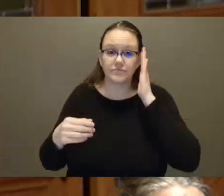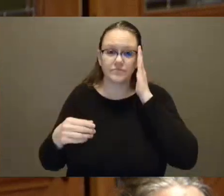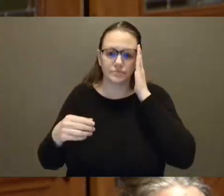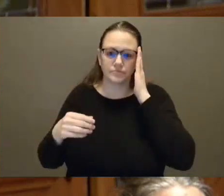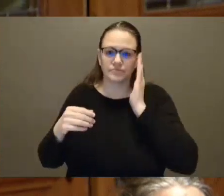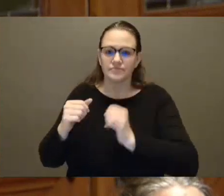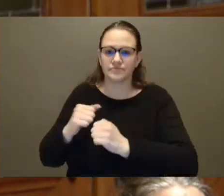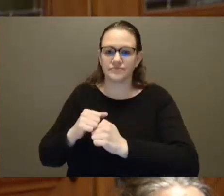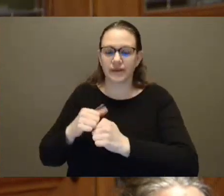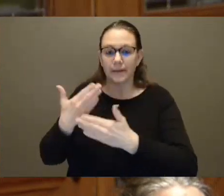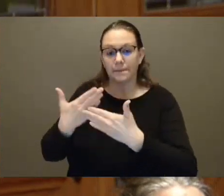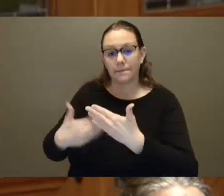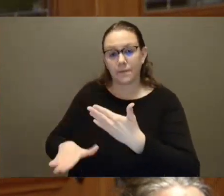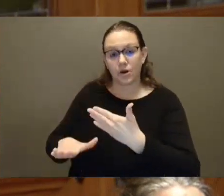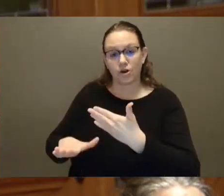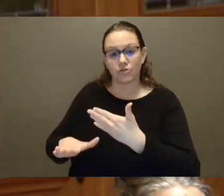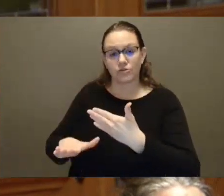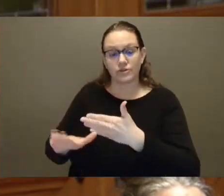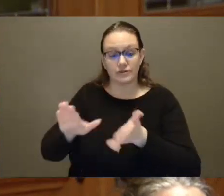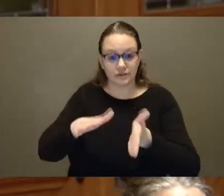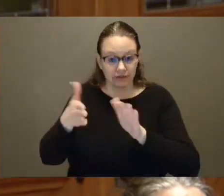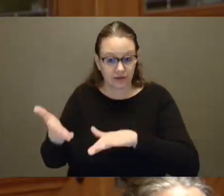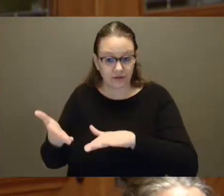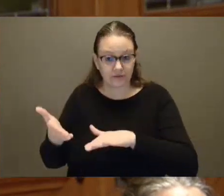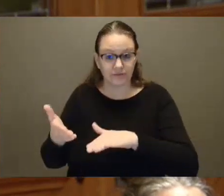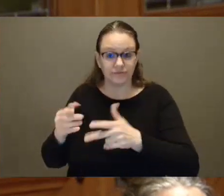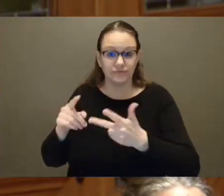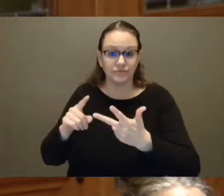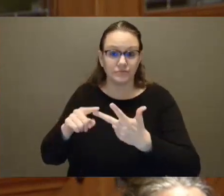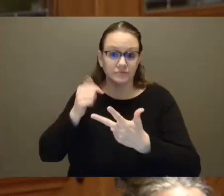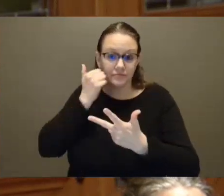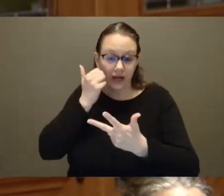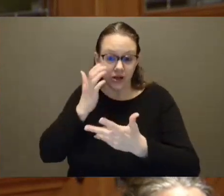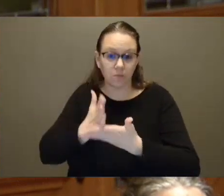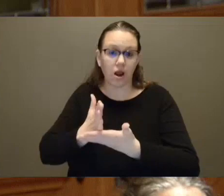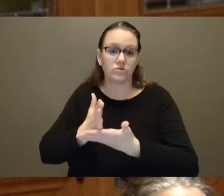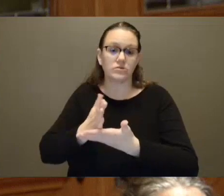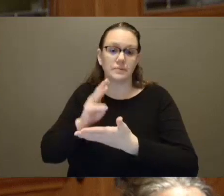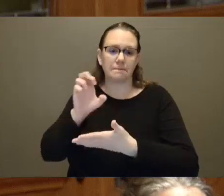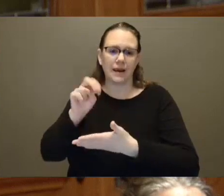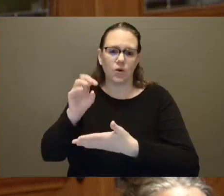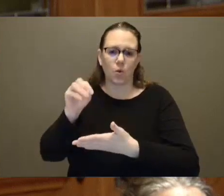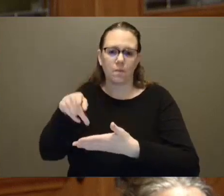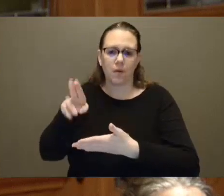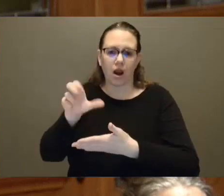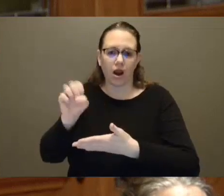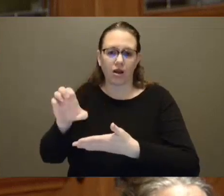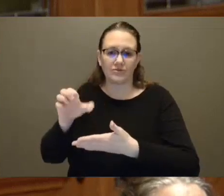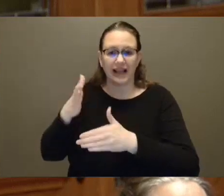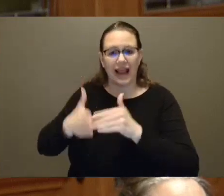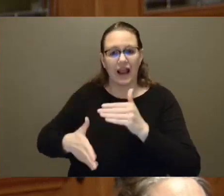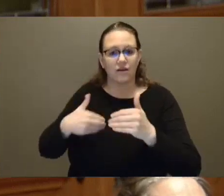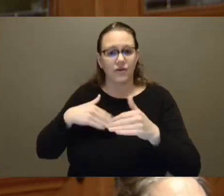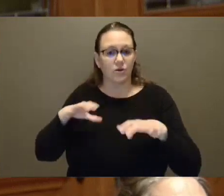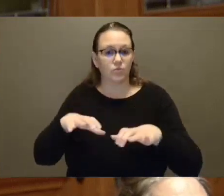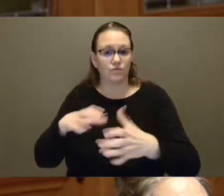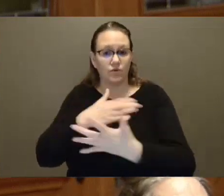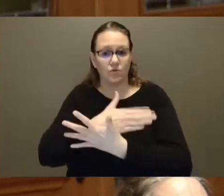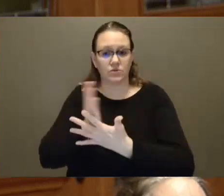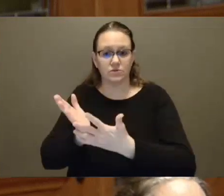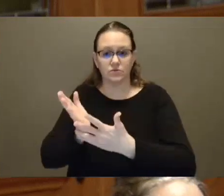population. Yet menopause, like many issues related to women's reproductive health,